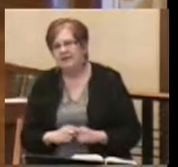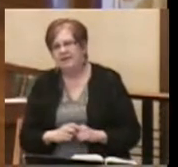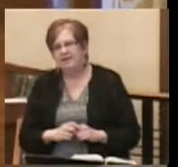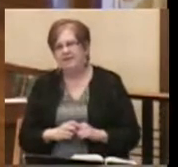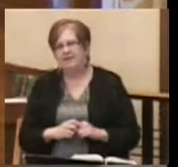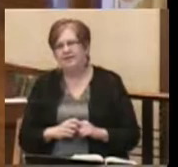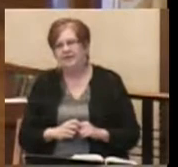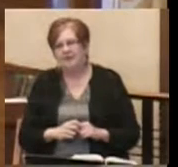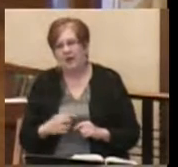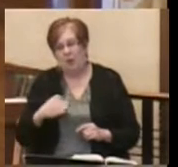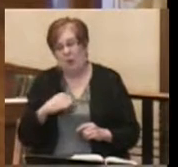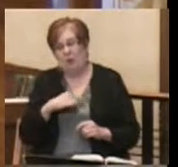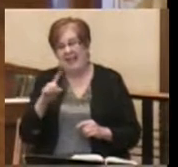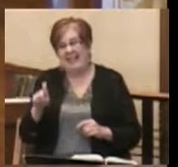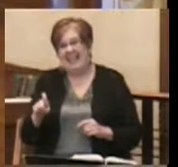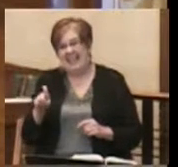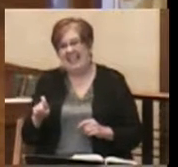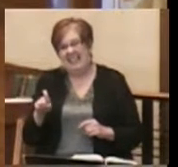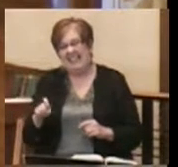And we need the light.